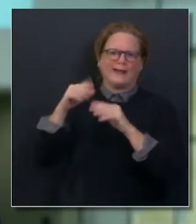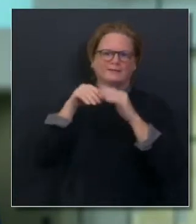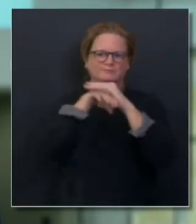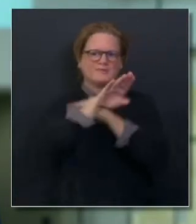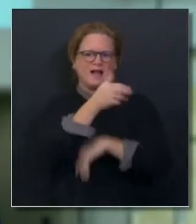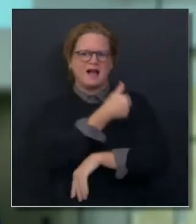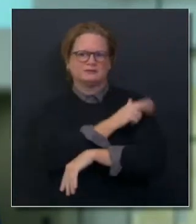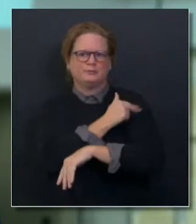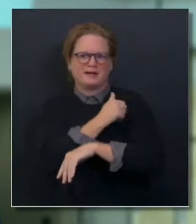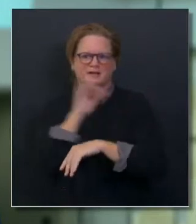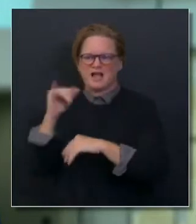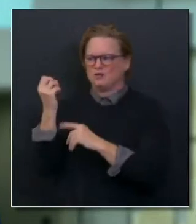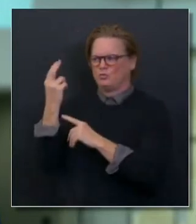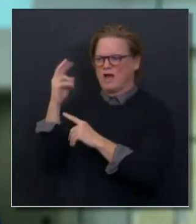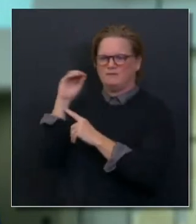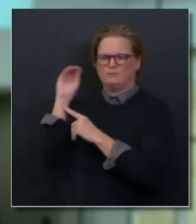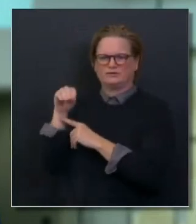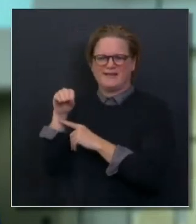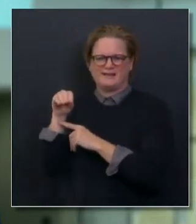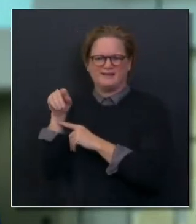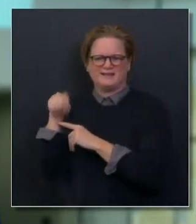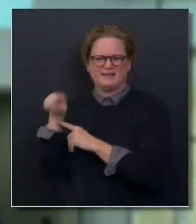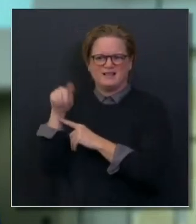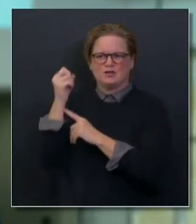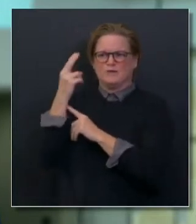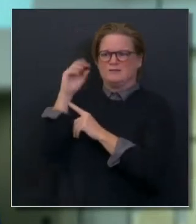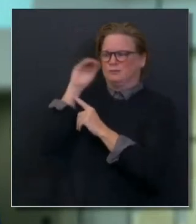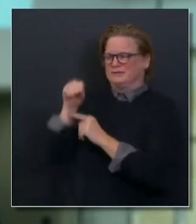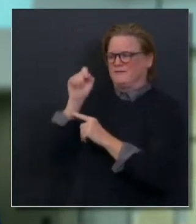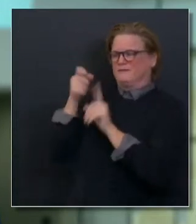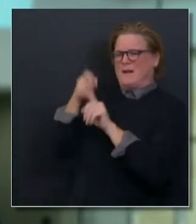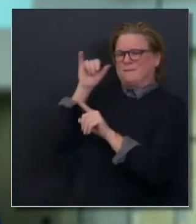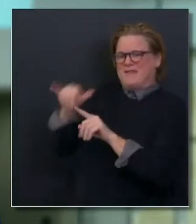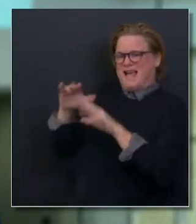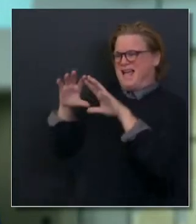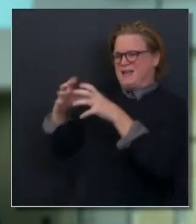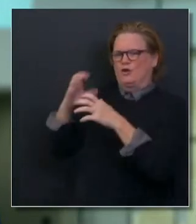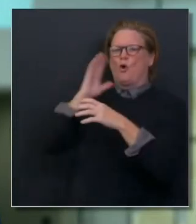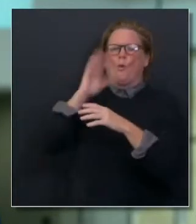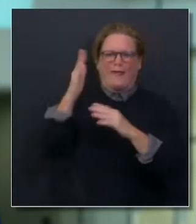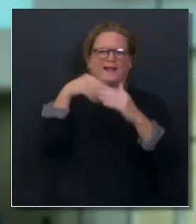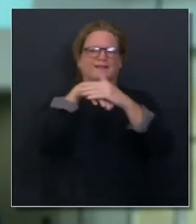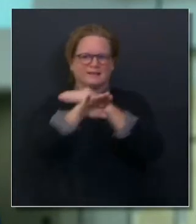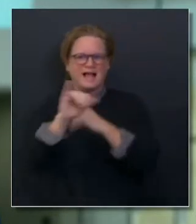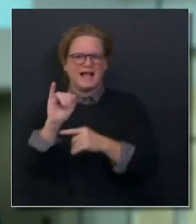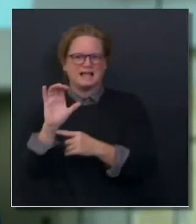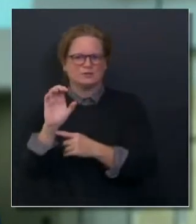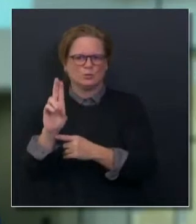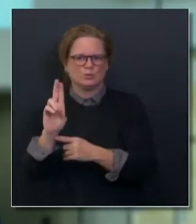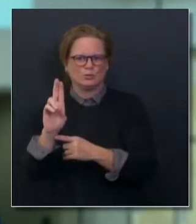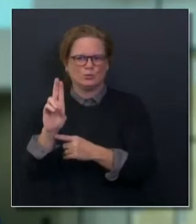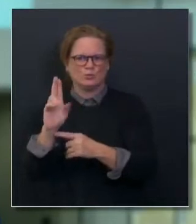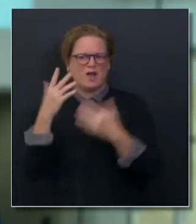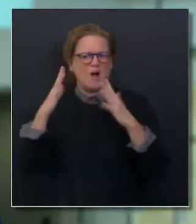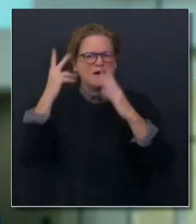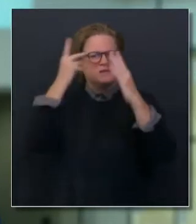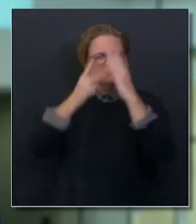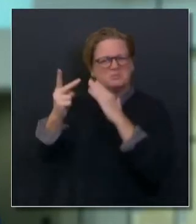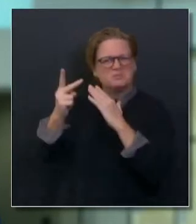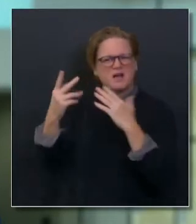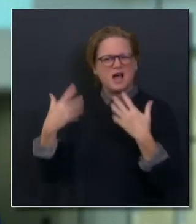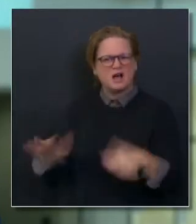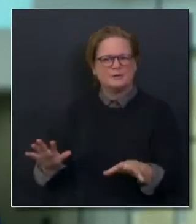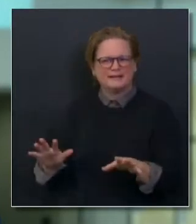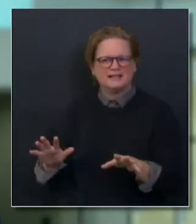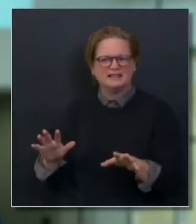are becoming more accurate, we've been looking at this sort of system, a simple way of looking at what we expect to see in our hospital system,